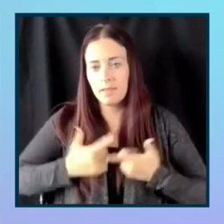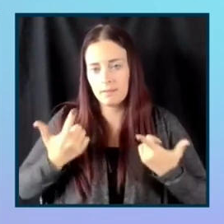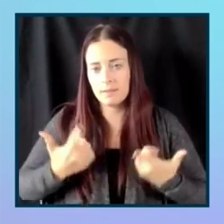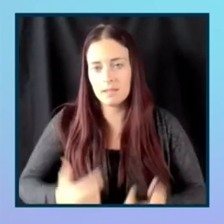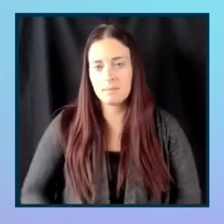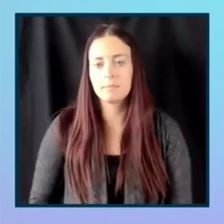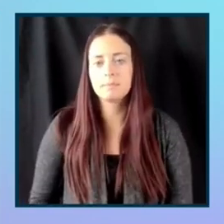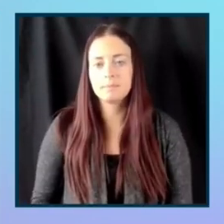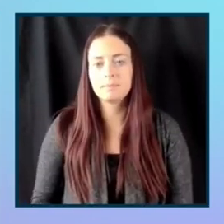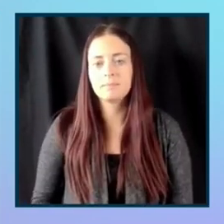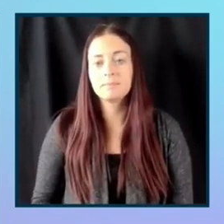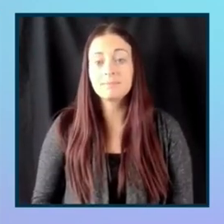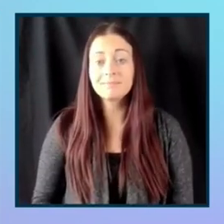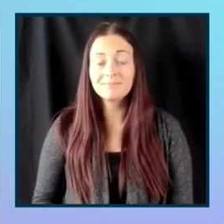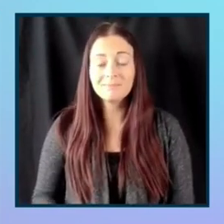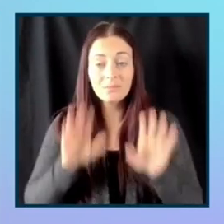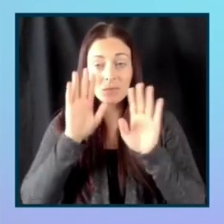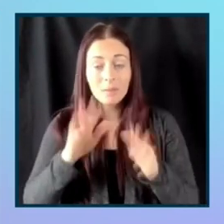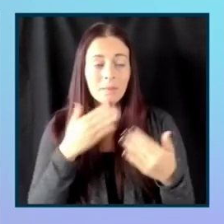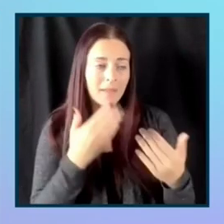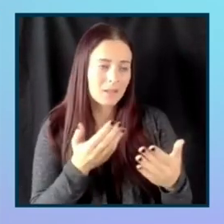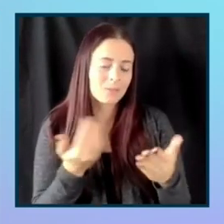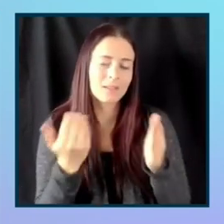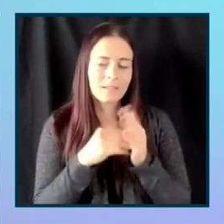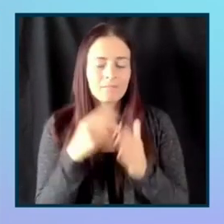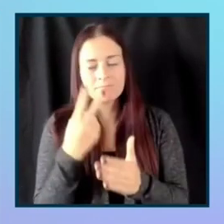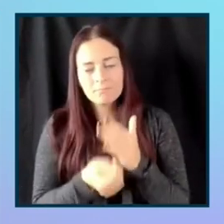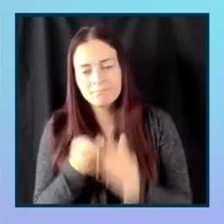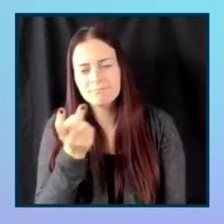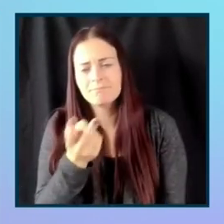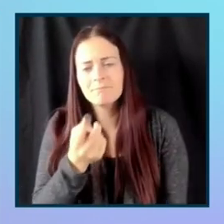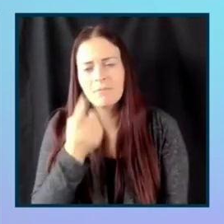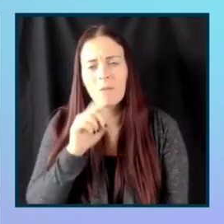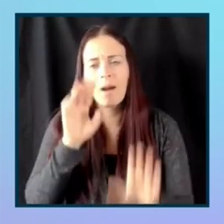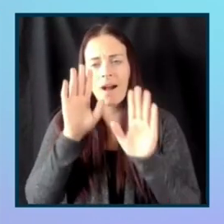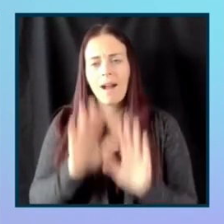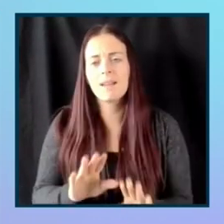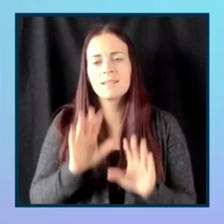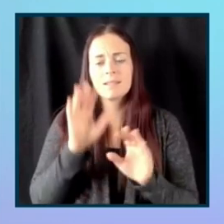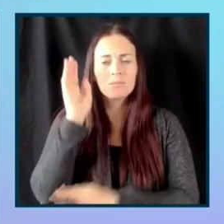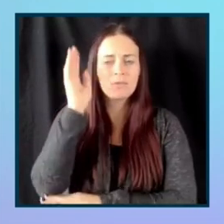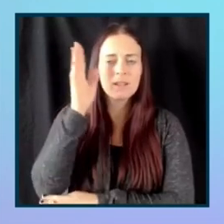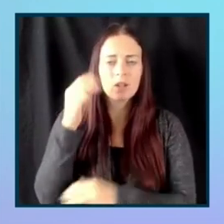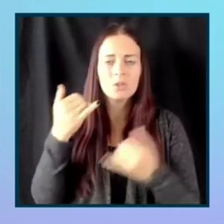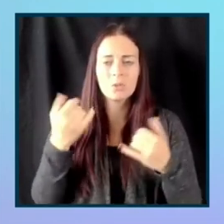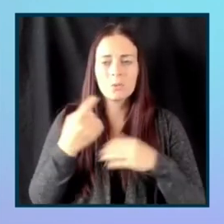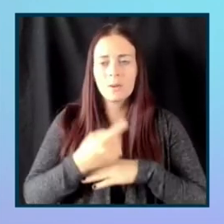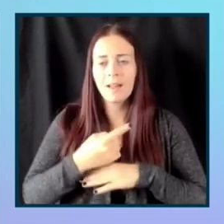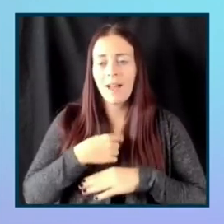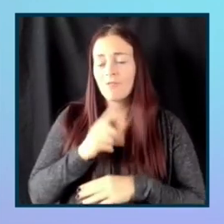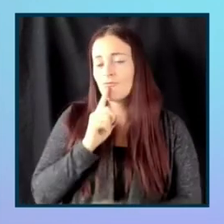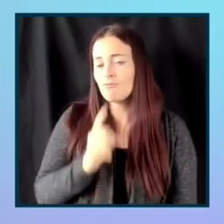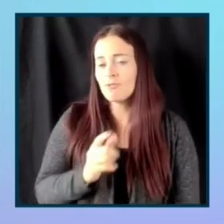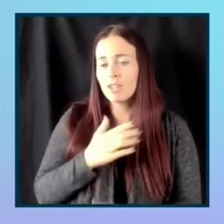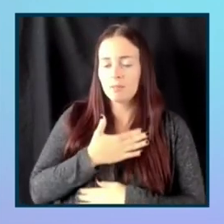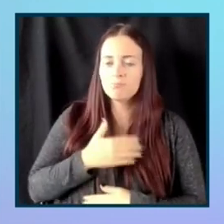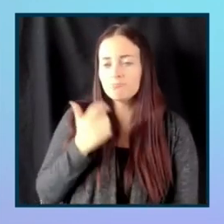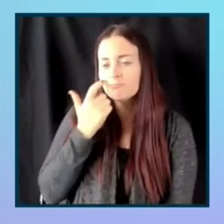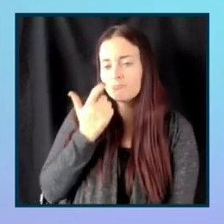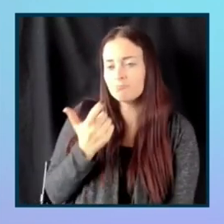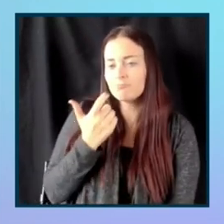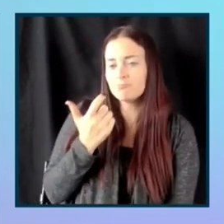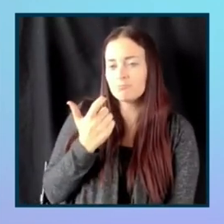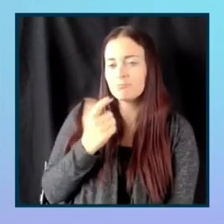Awesome. Well, thank you again, Natasha and Faith for your excellent presentation today. Um, I know I really enjoyed it and